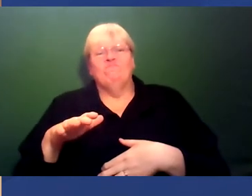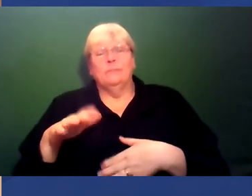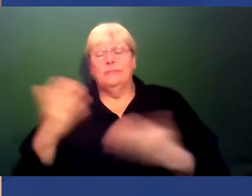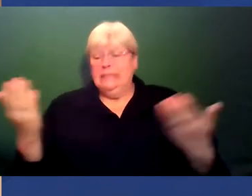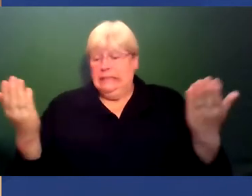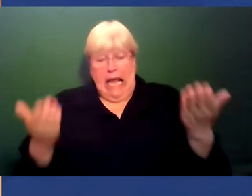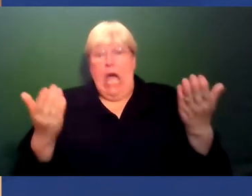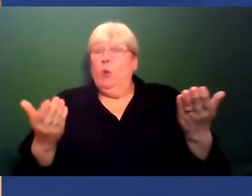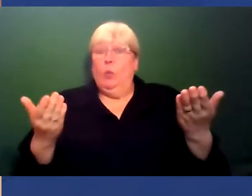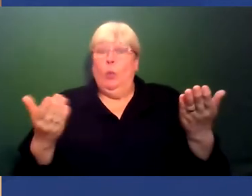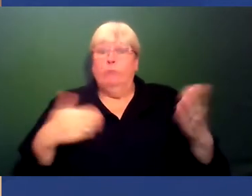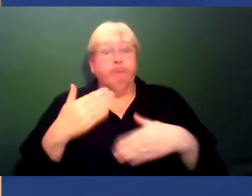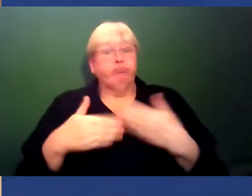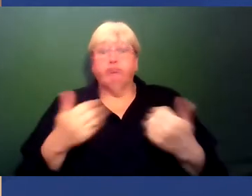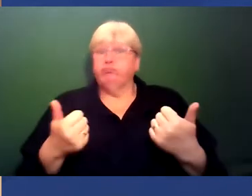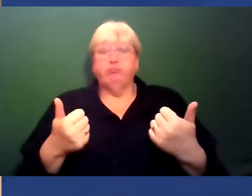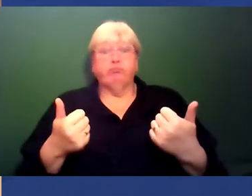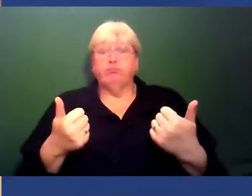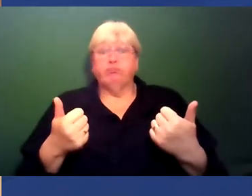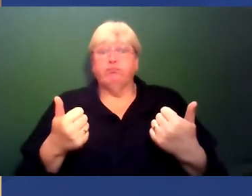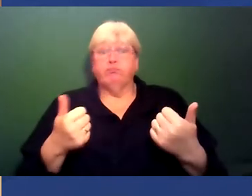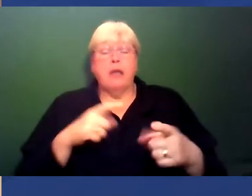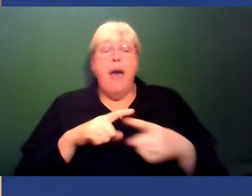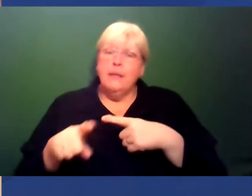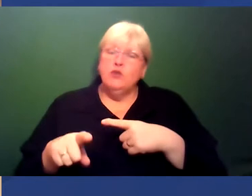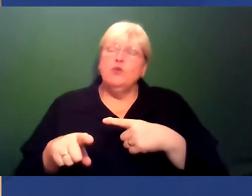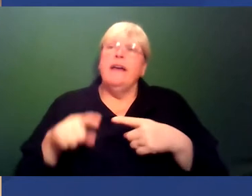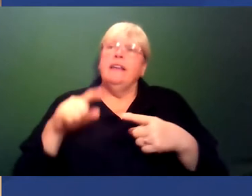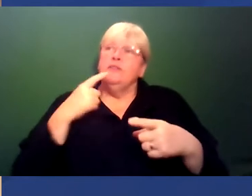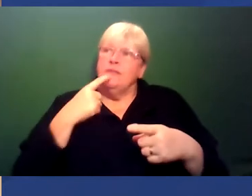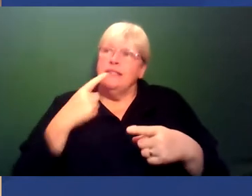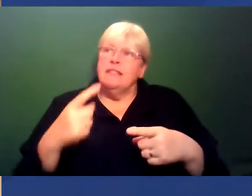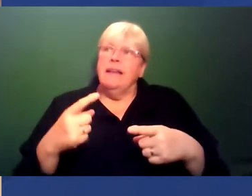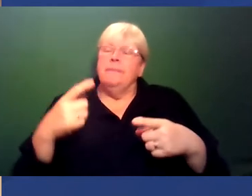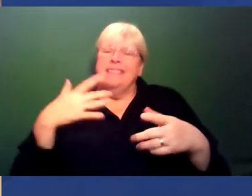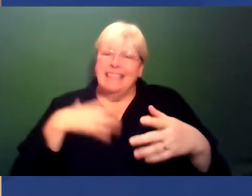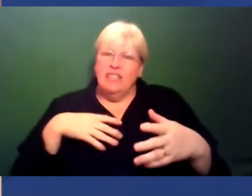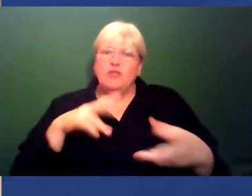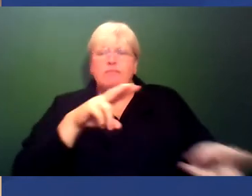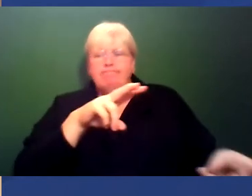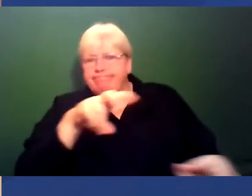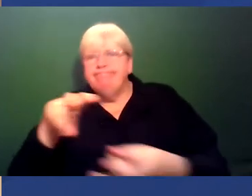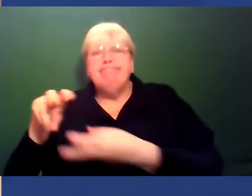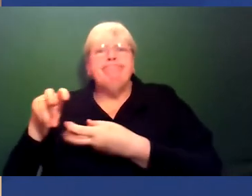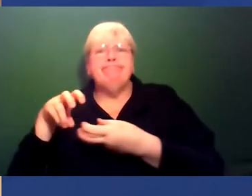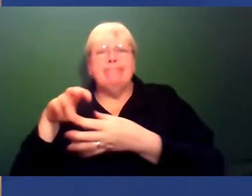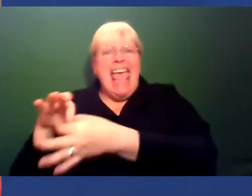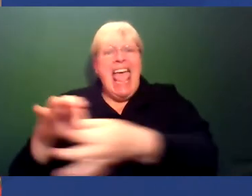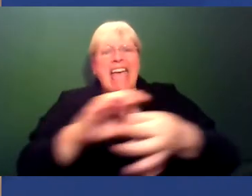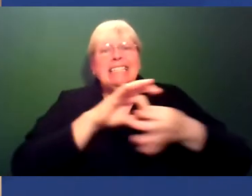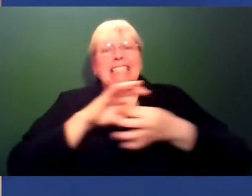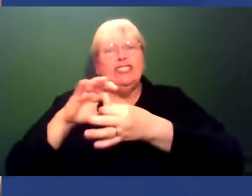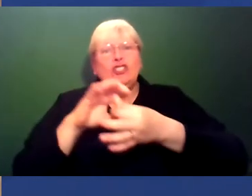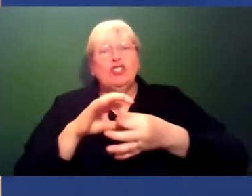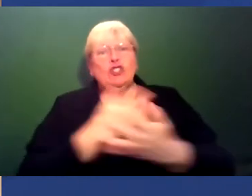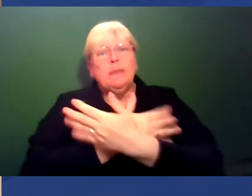now. And, you know, I'm trying to make the case that we need to hear a plethora of black people, really, to get a view